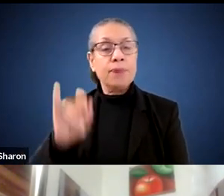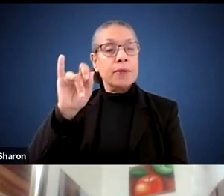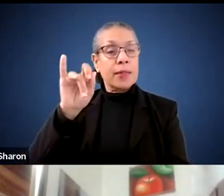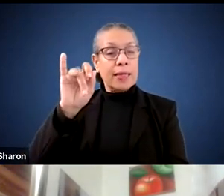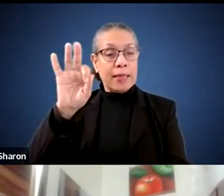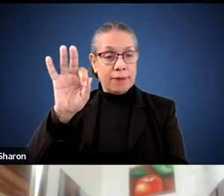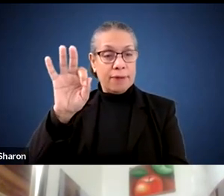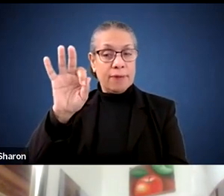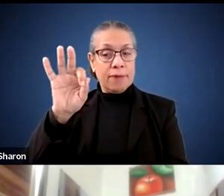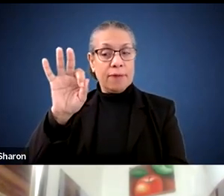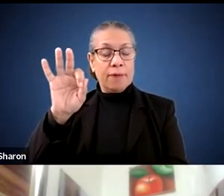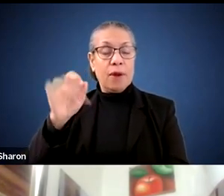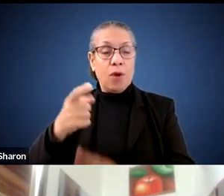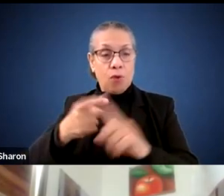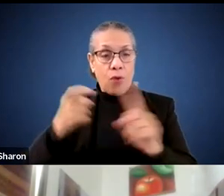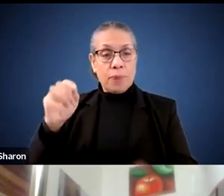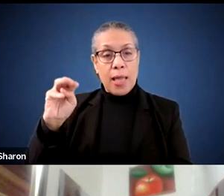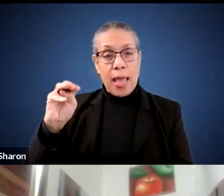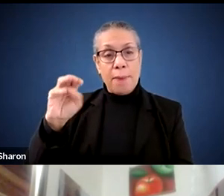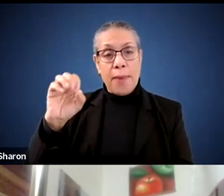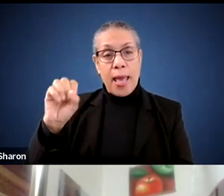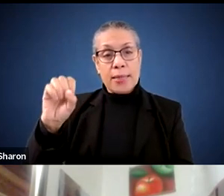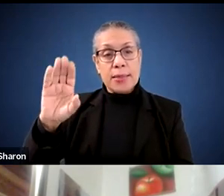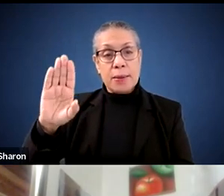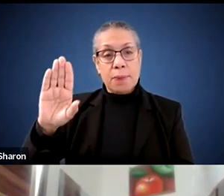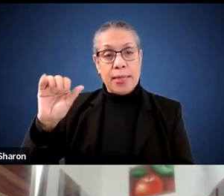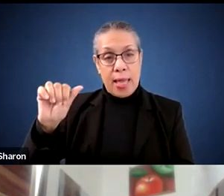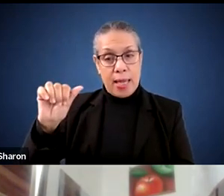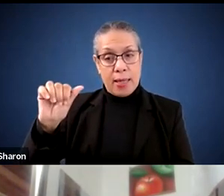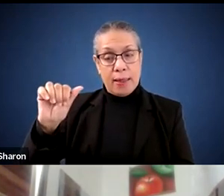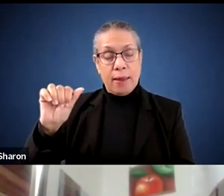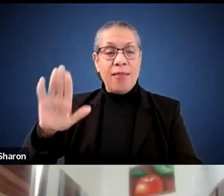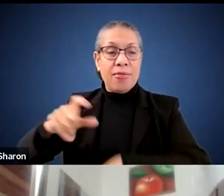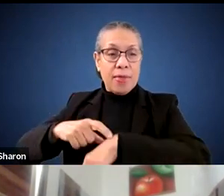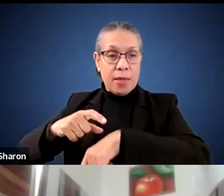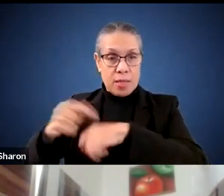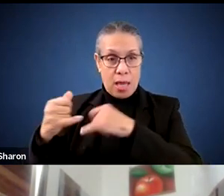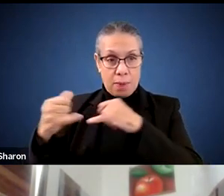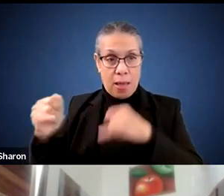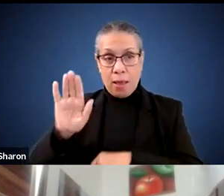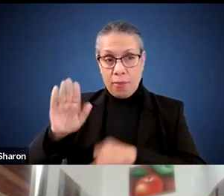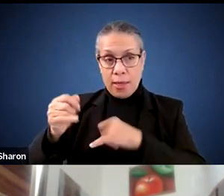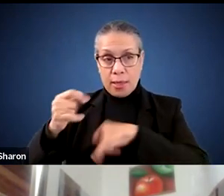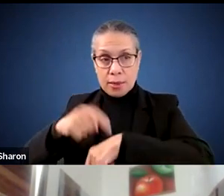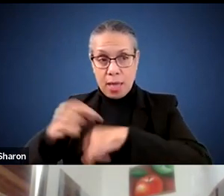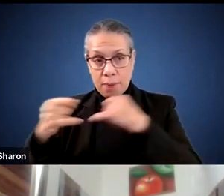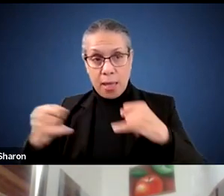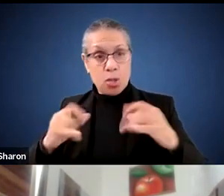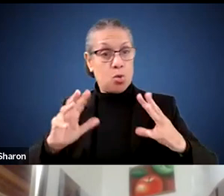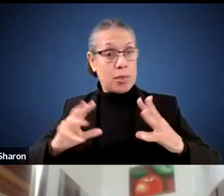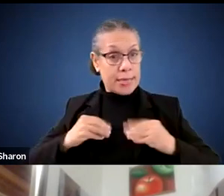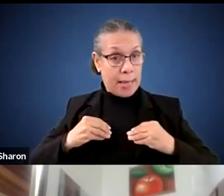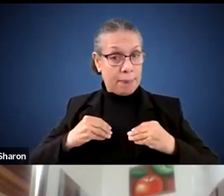um, based upon the MSBA, their usual timeline upon acceptance of,